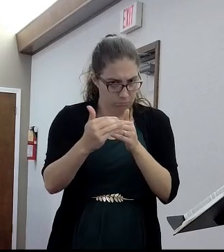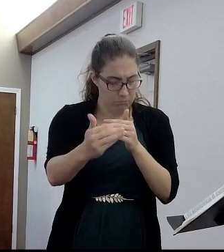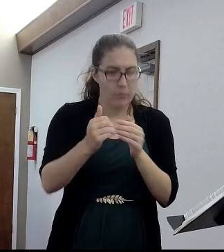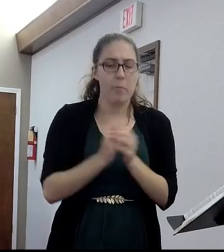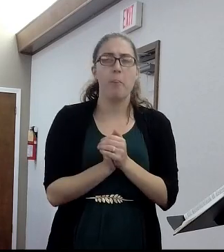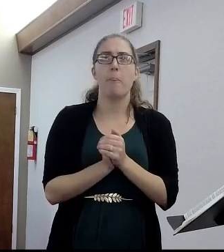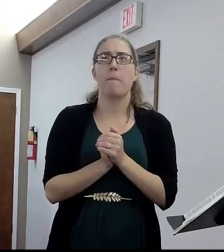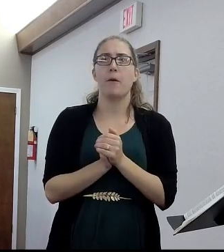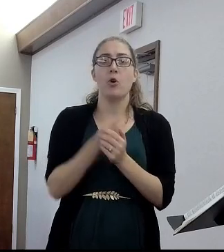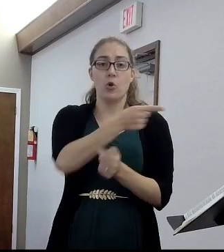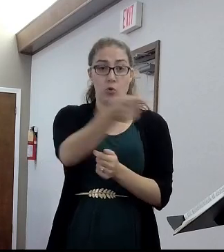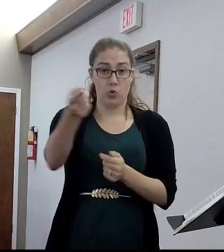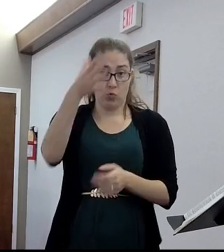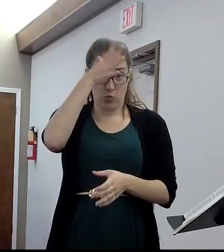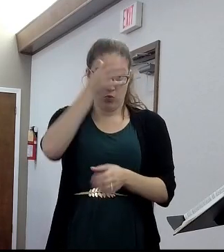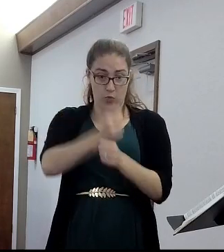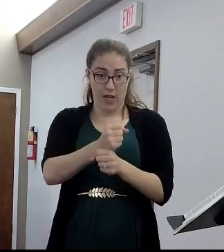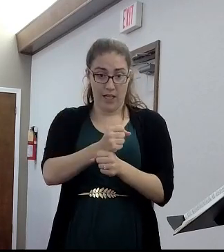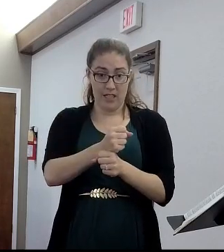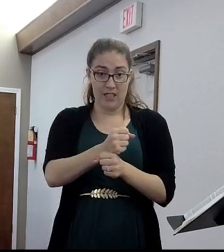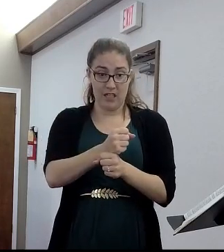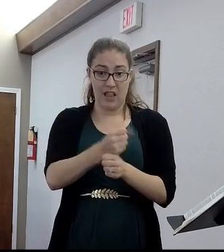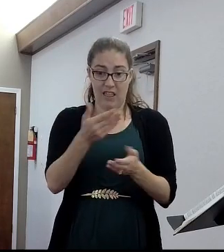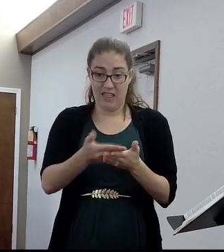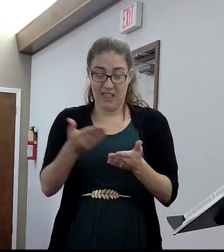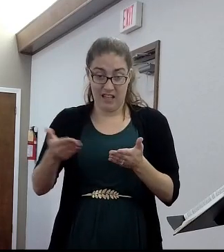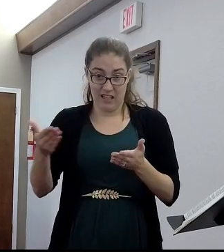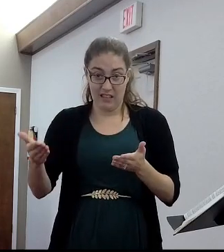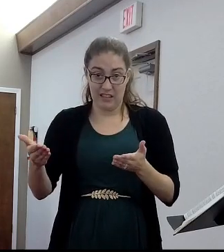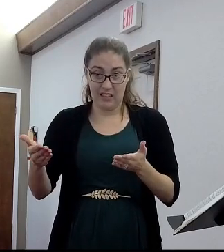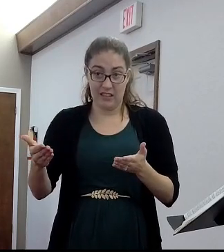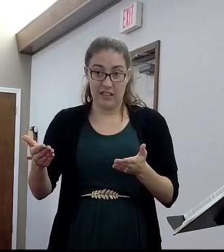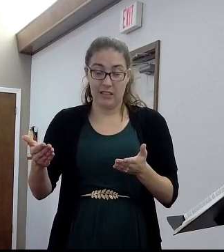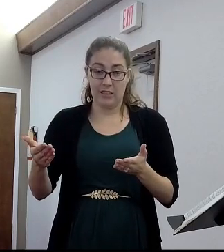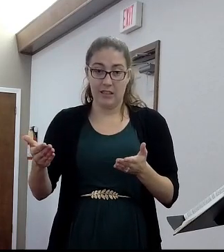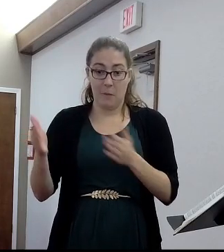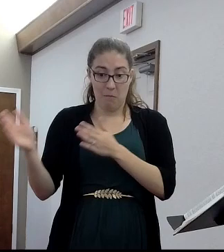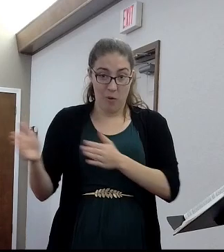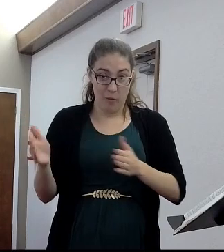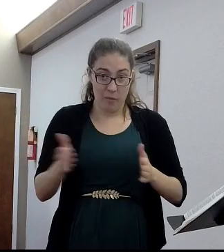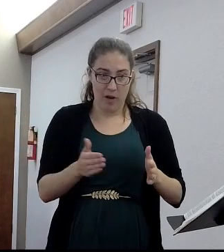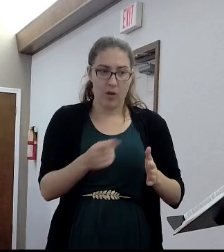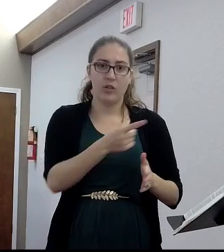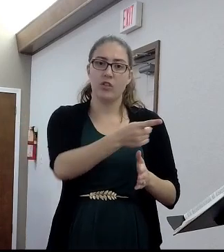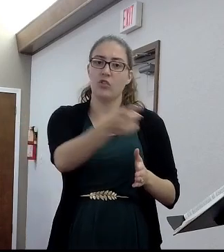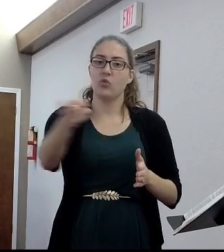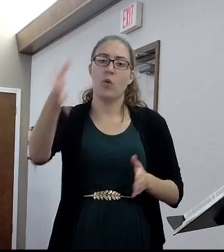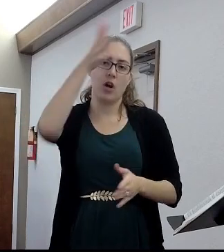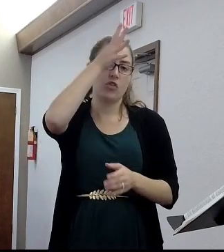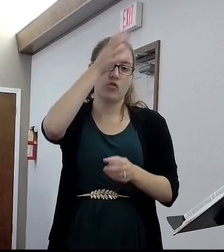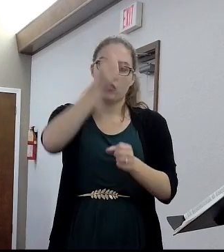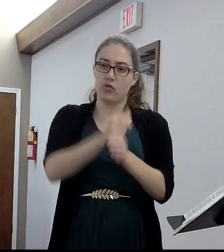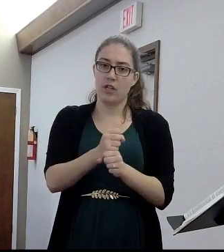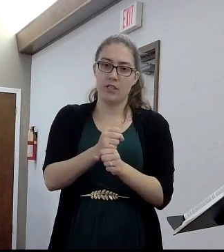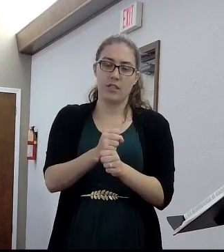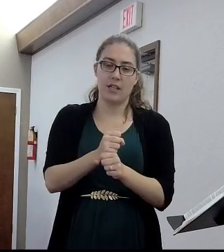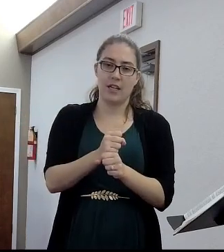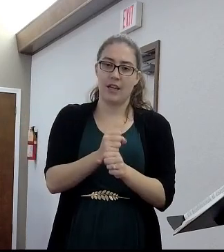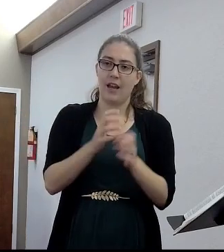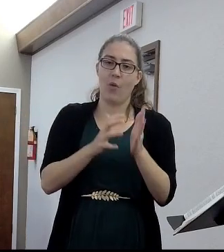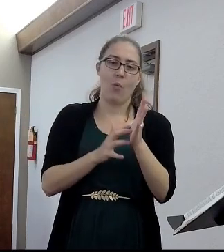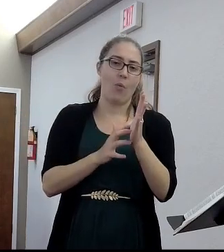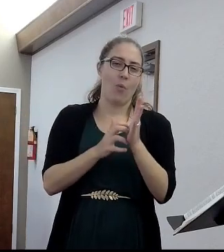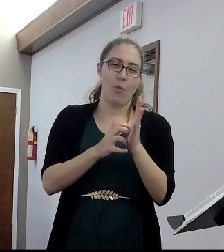even if you trust in all that, if your trust is there, you're still trusting in a faulty situation,